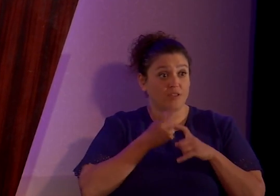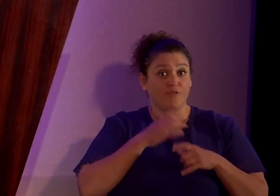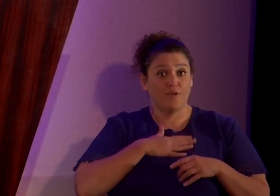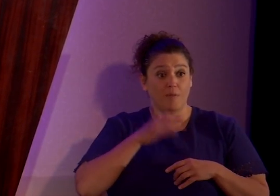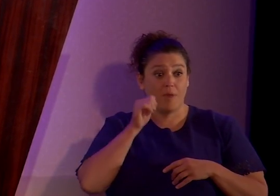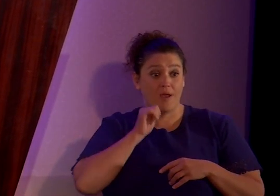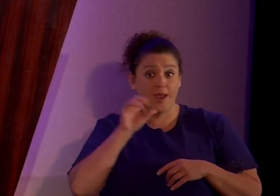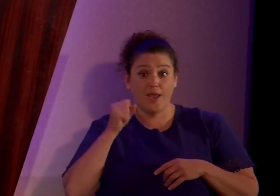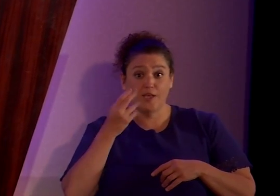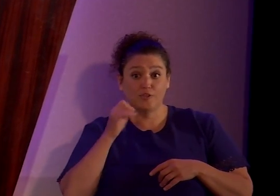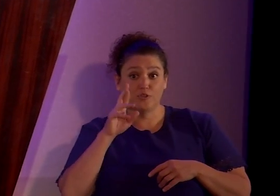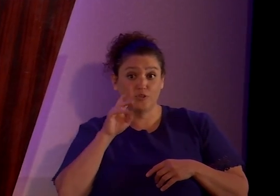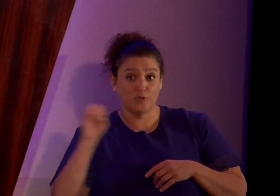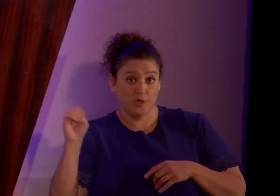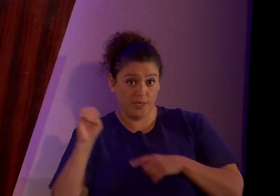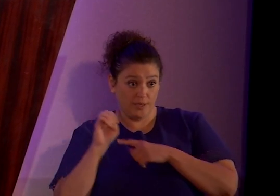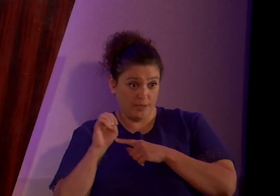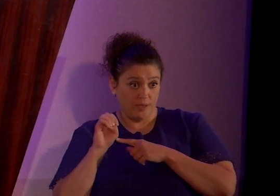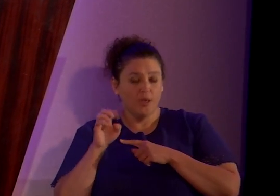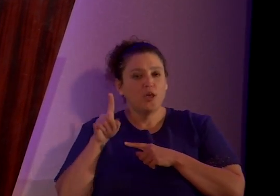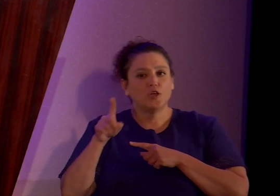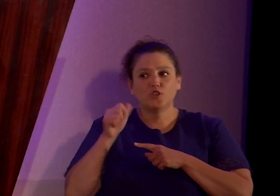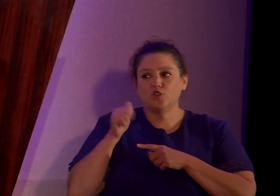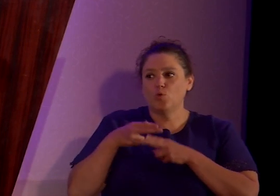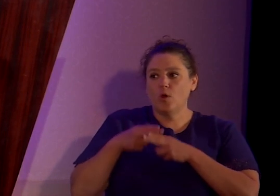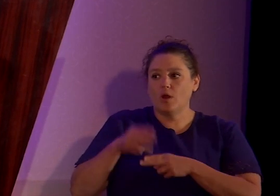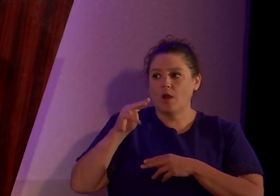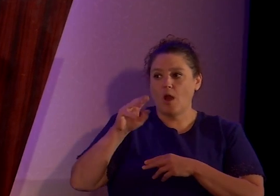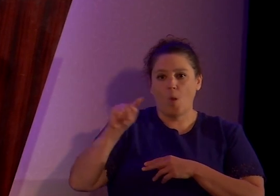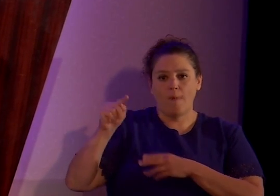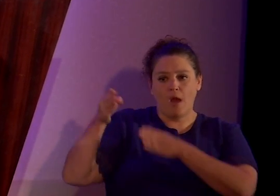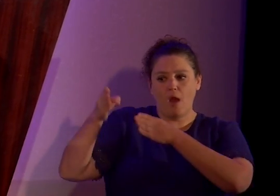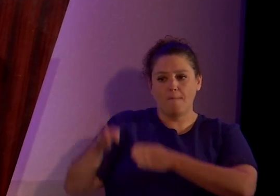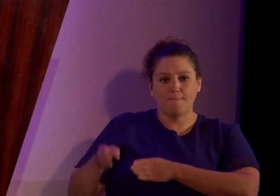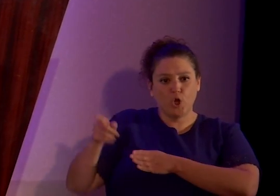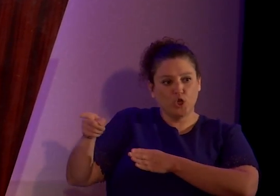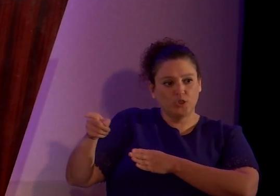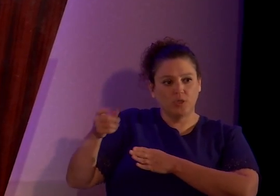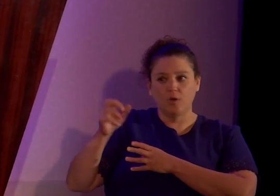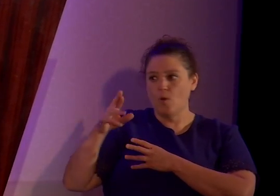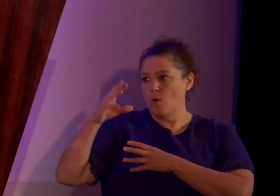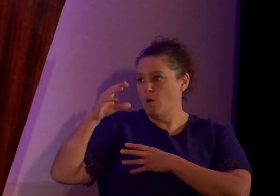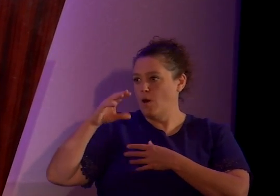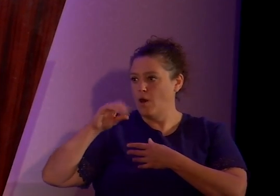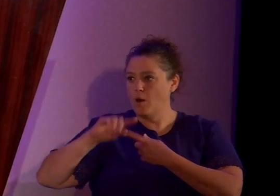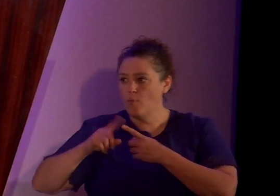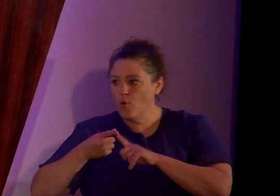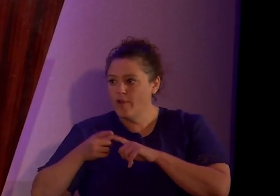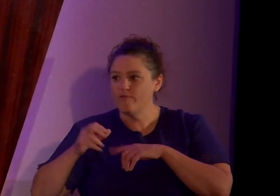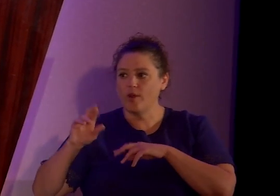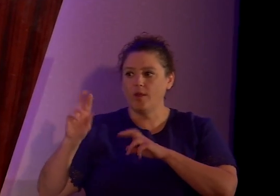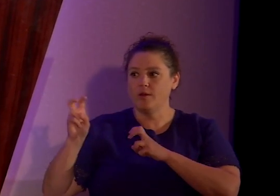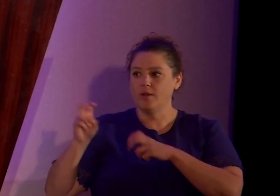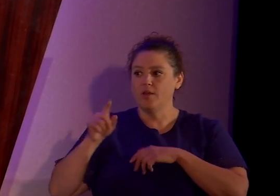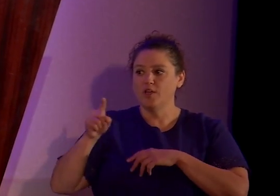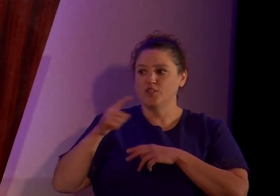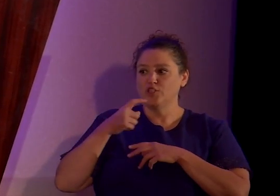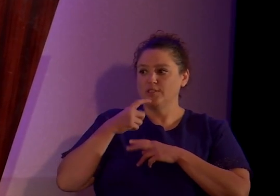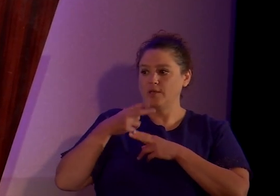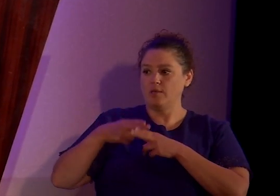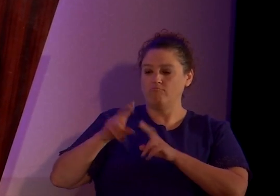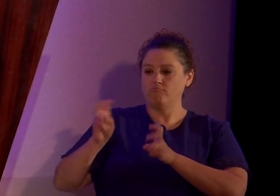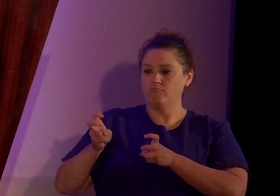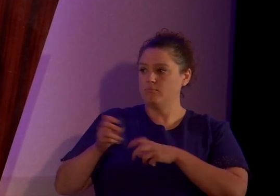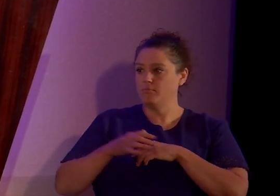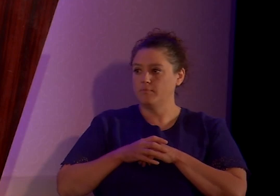she would not refer to Matt as a person or as a boyfriend. All she would say was,